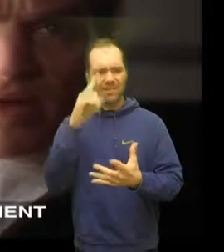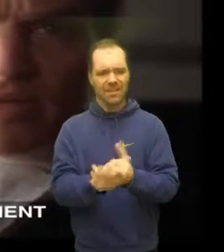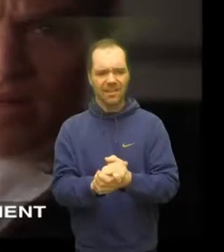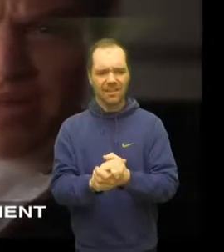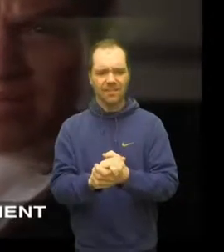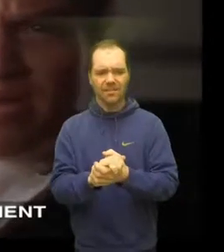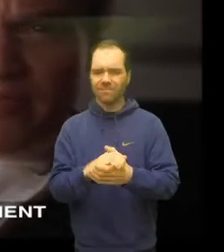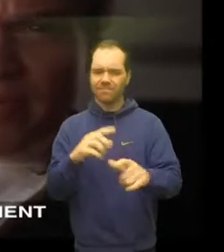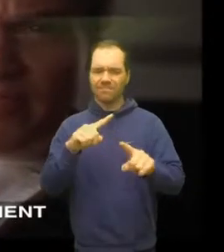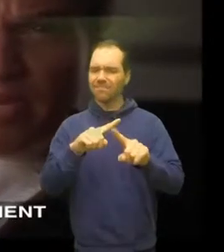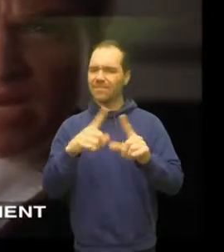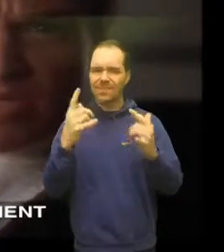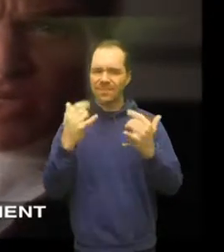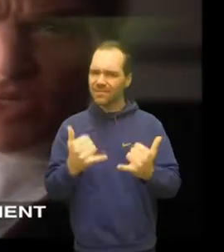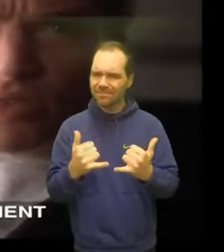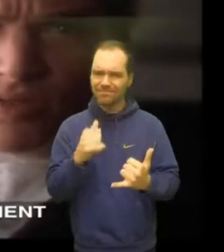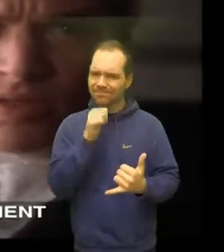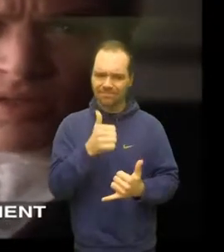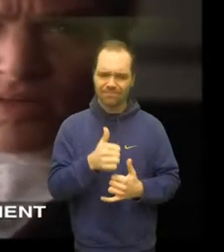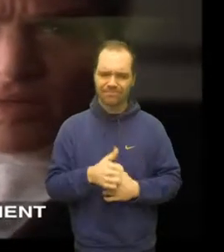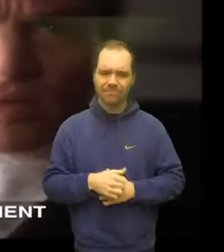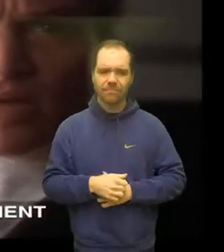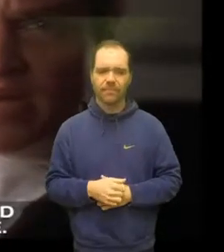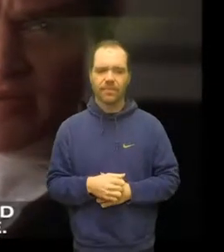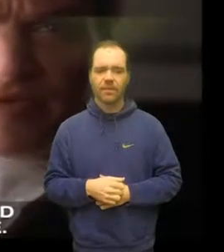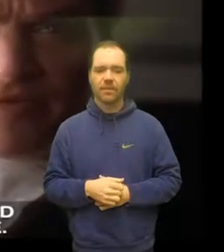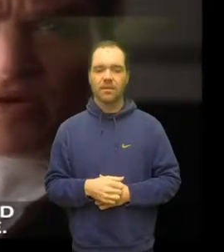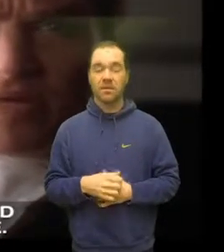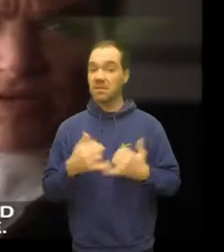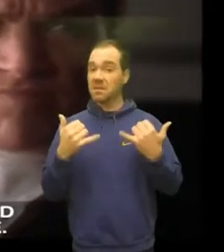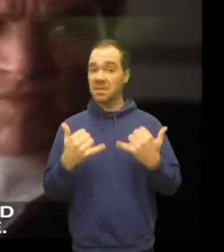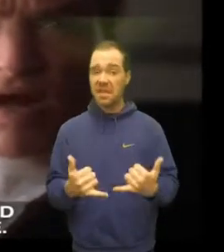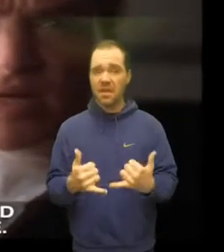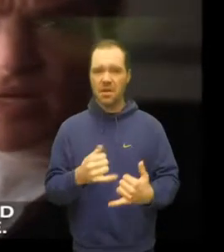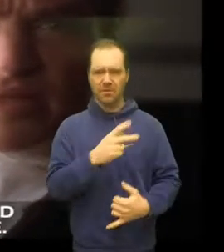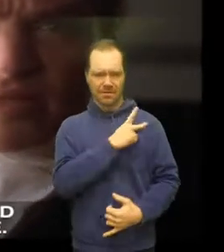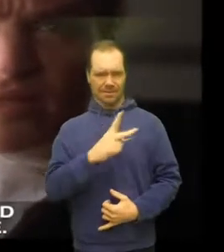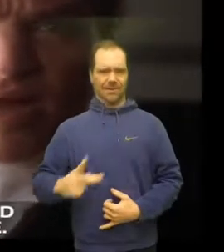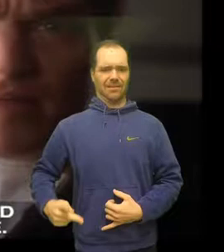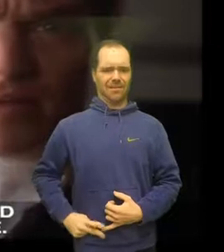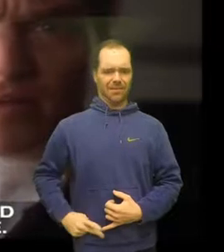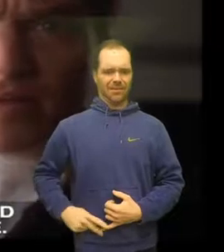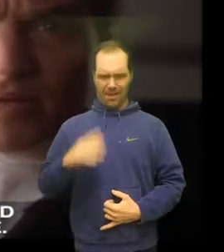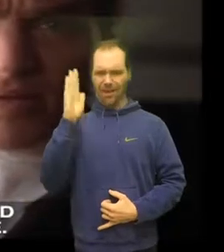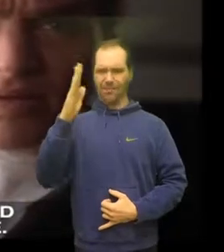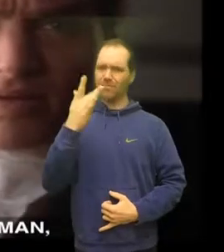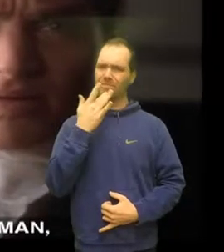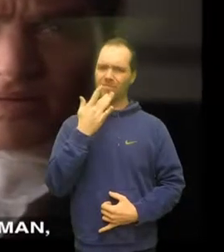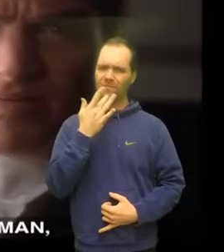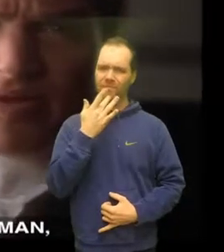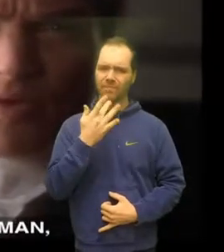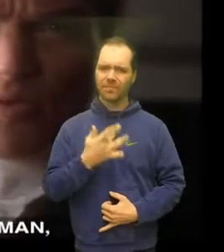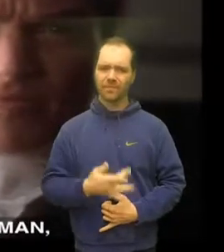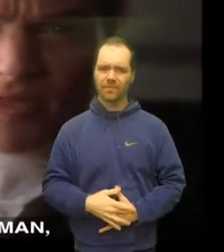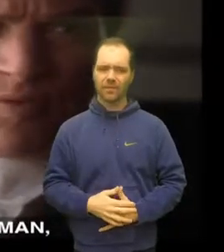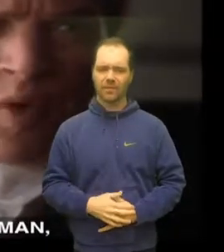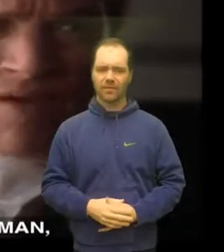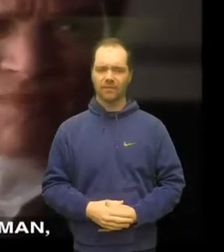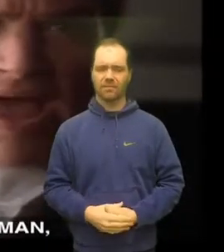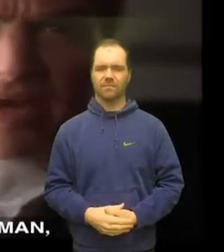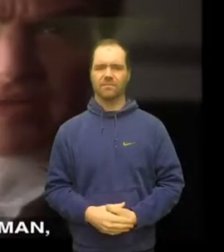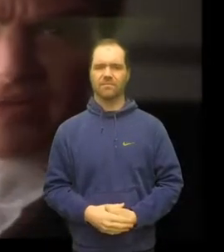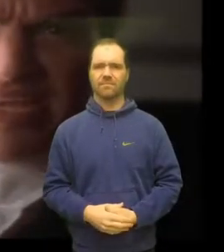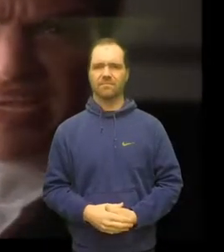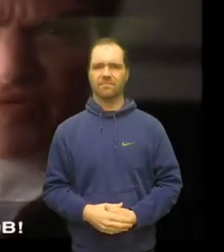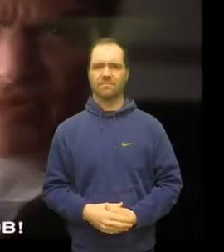rapidly becoming the last kind of government I should choose I'd even prefer a limited monarchy at this time better the whims of